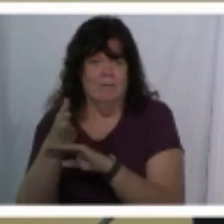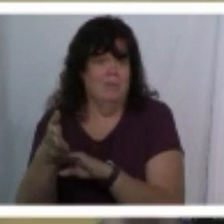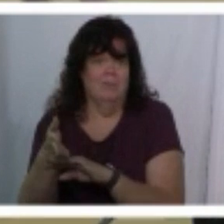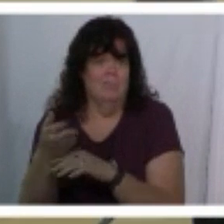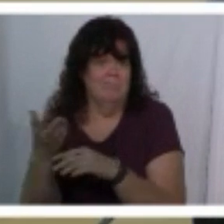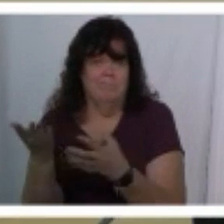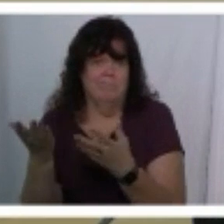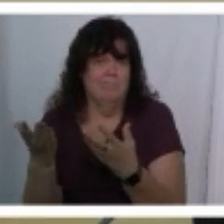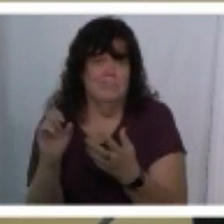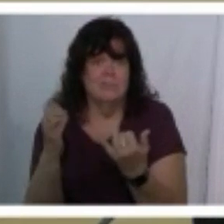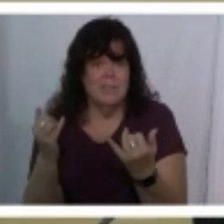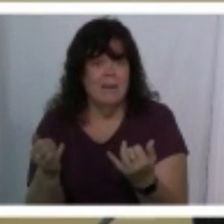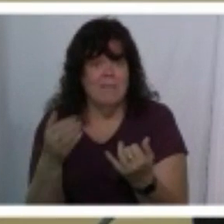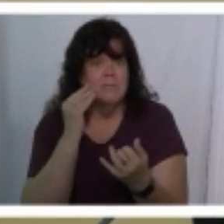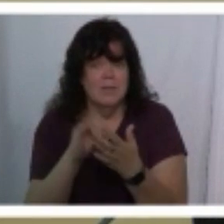all of you out there